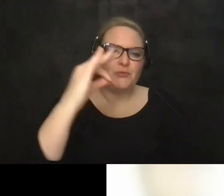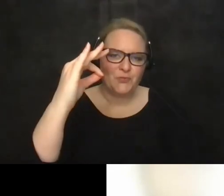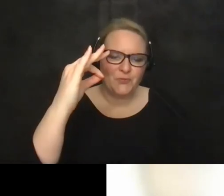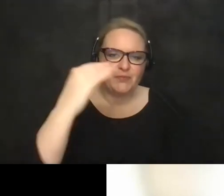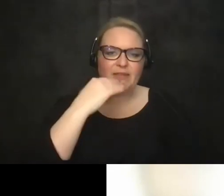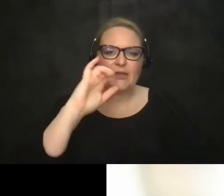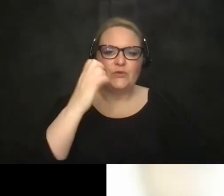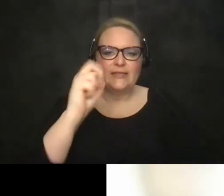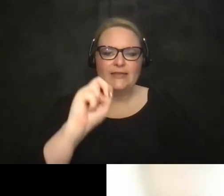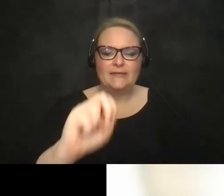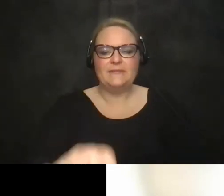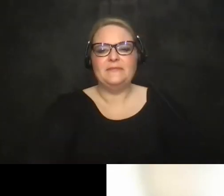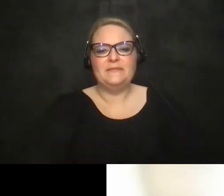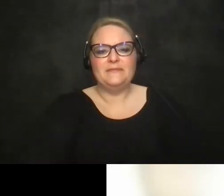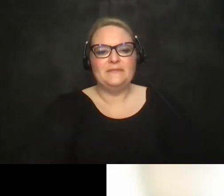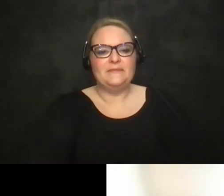much dean